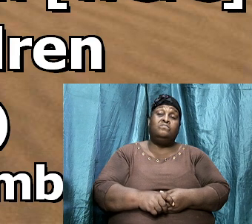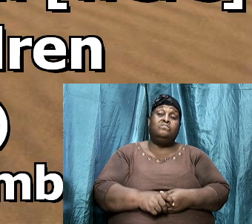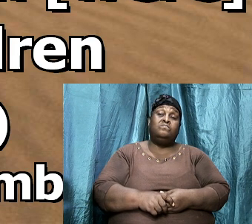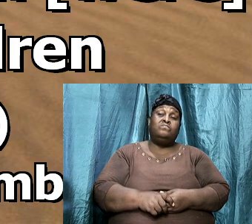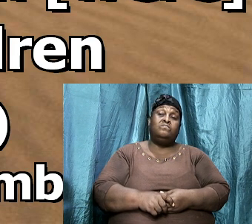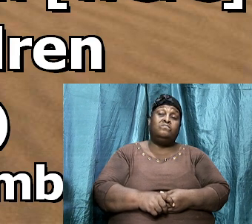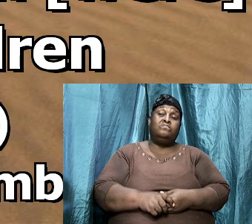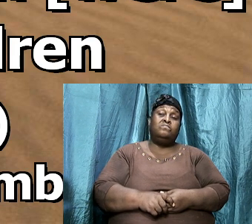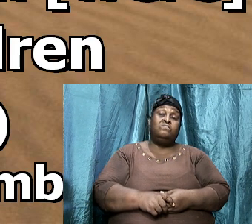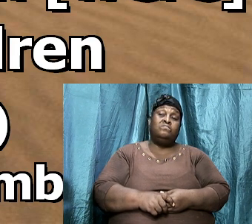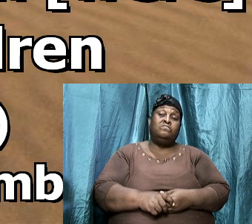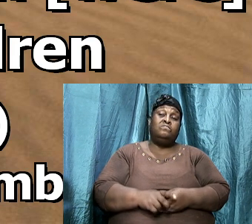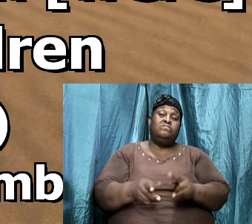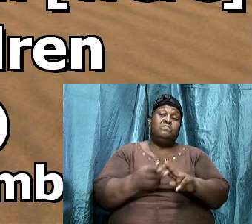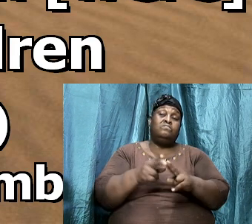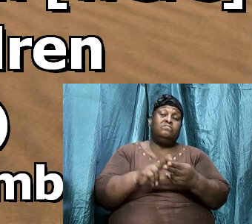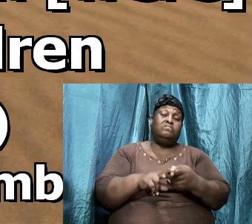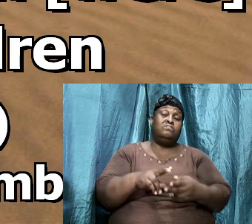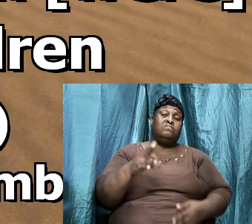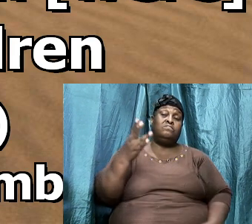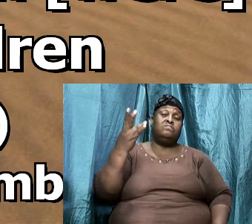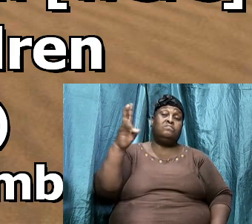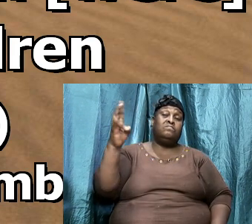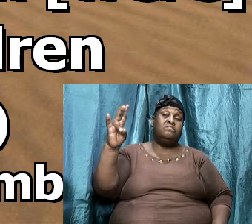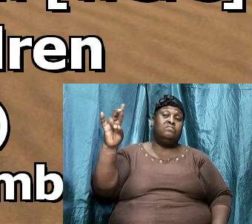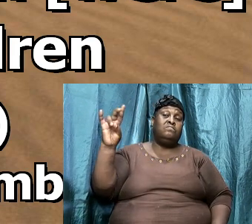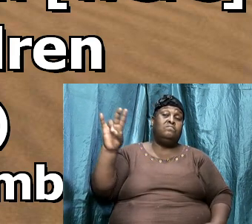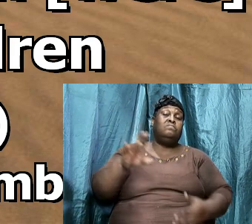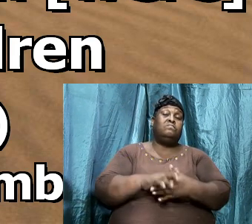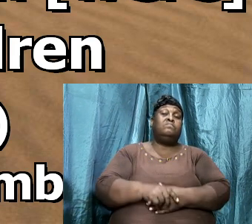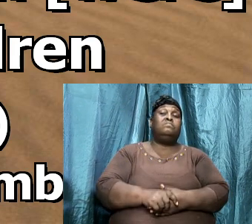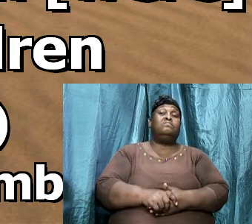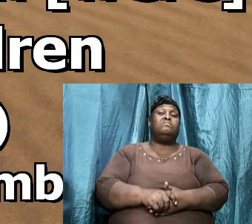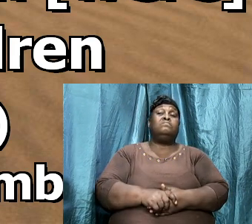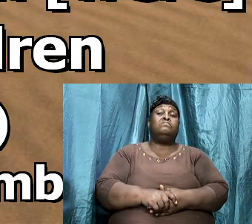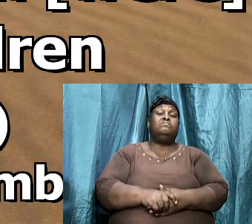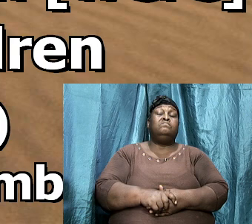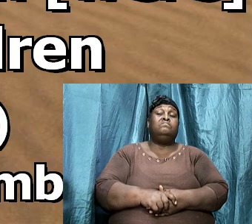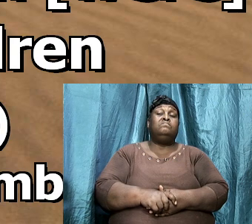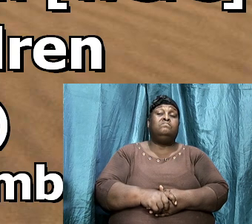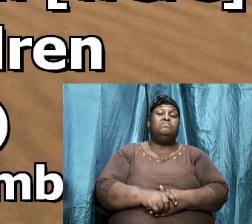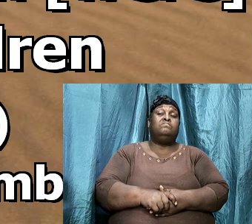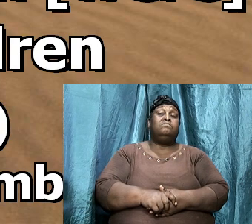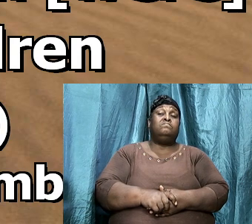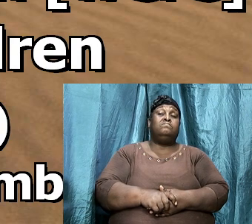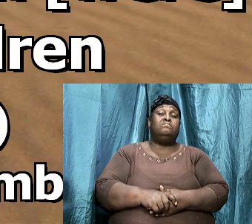we look. Jump down now to verse 17. Going to be a little bit of reading. But jump down now to verse 17.